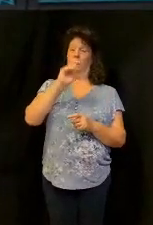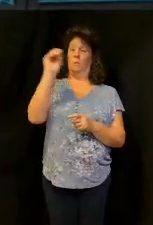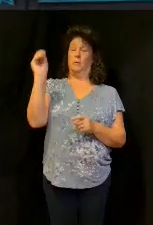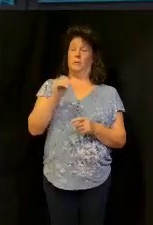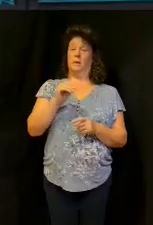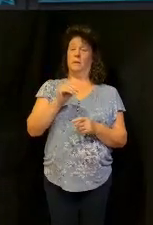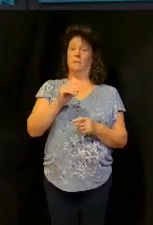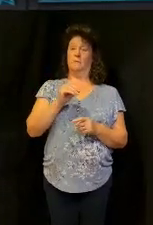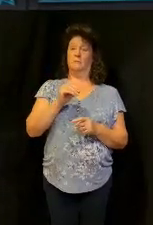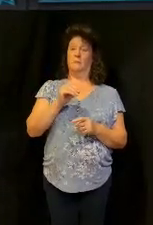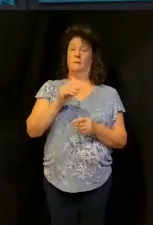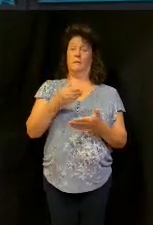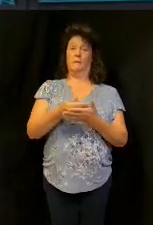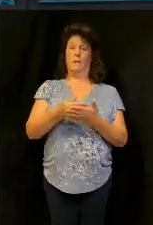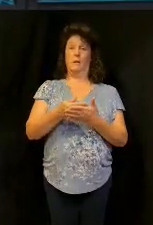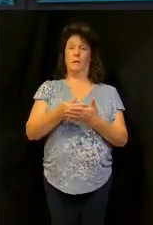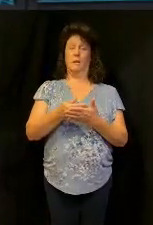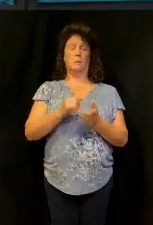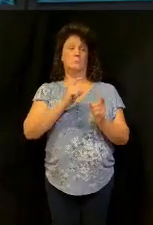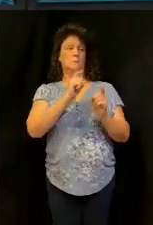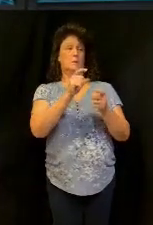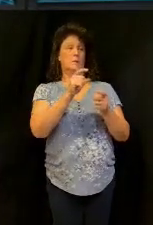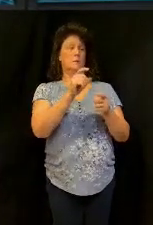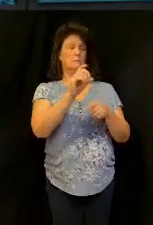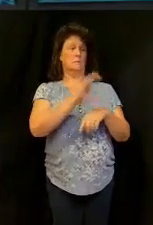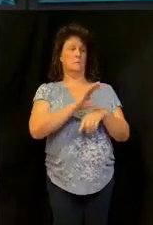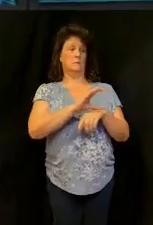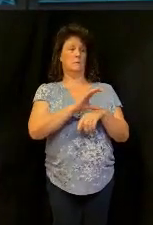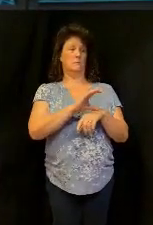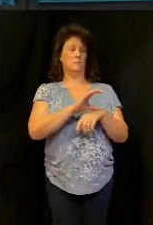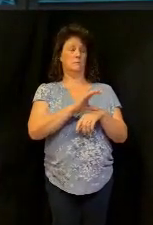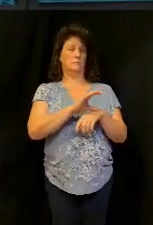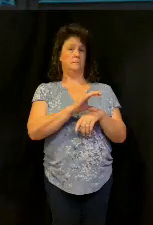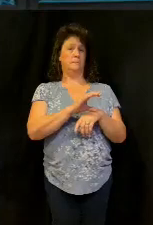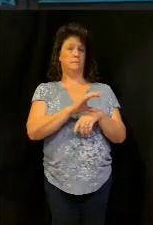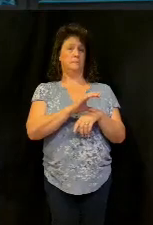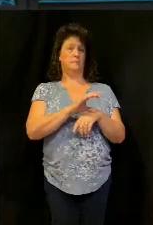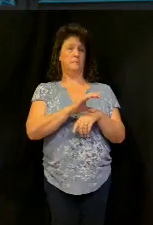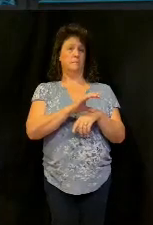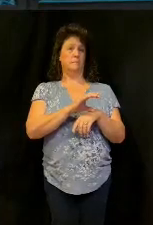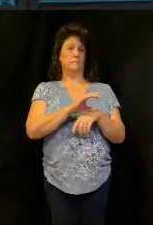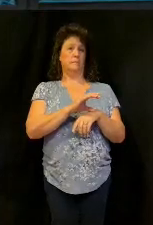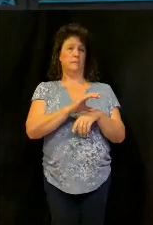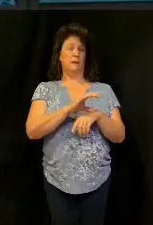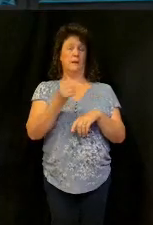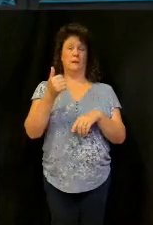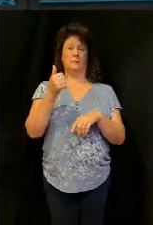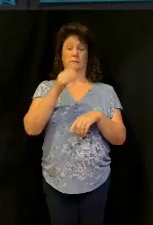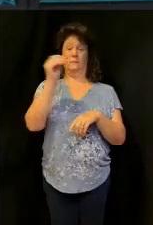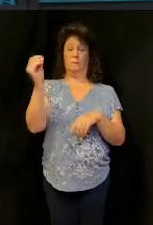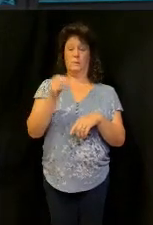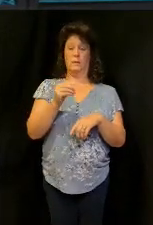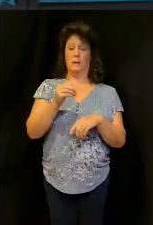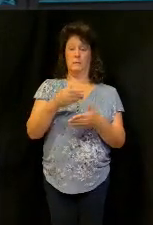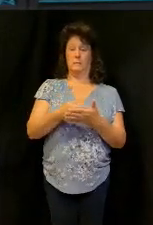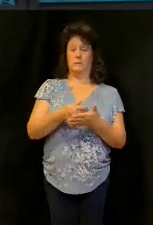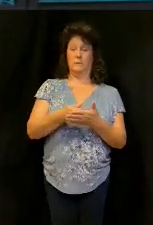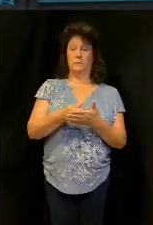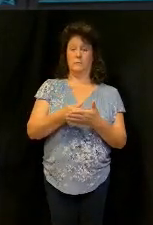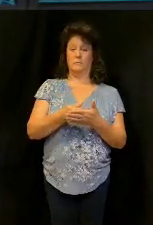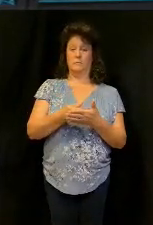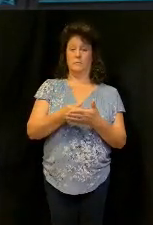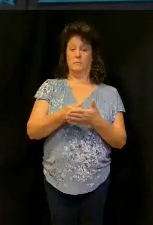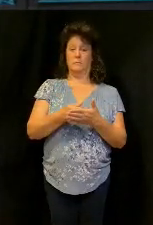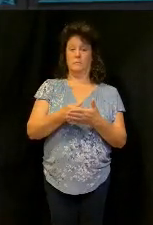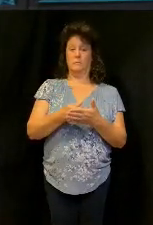households making over 75,000 contribute with tithing amounts of at least 10 percent of their income, during the great depression, depression,